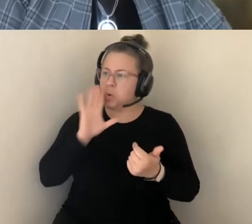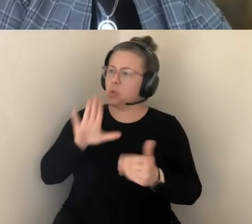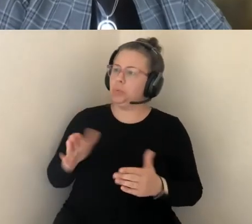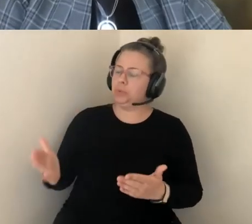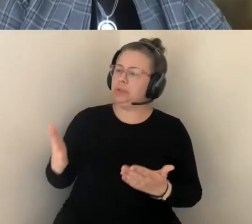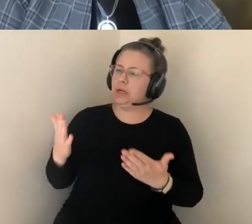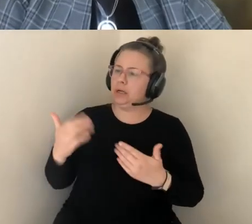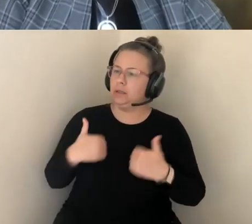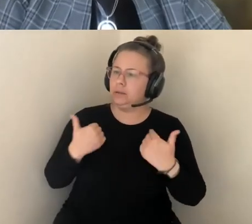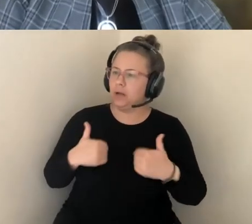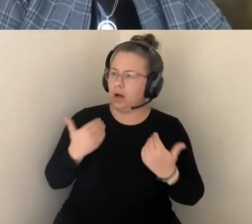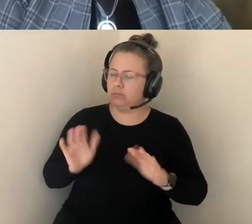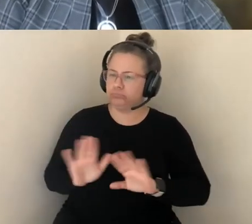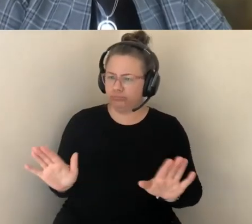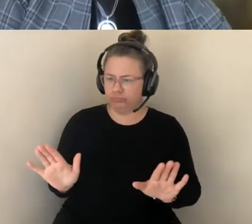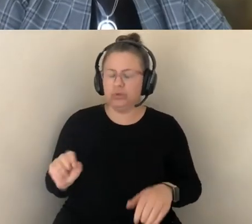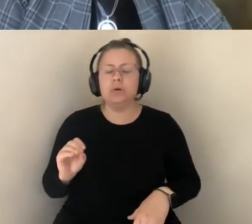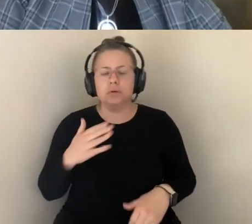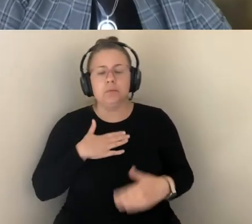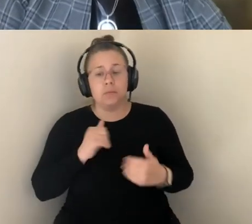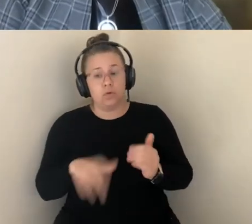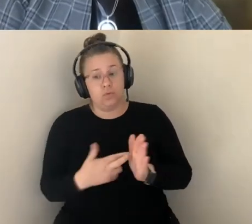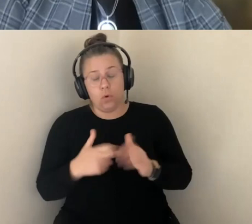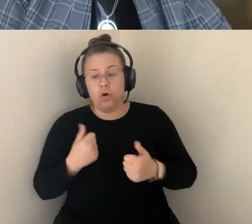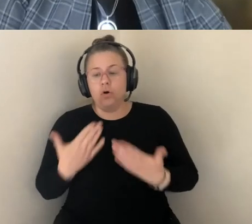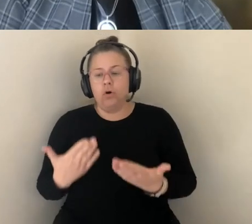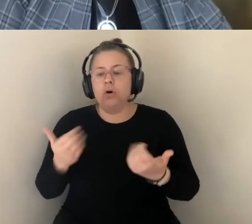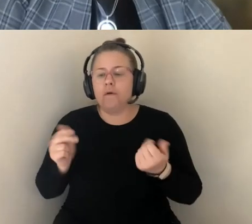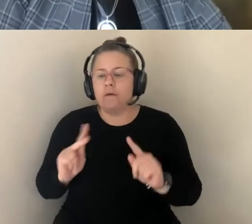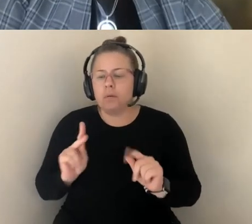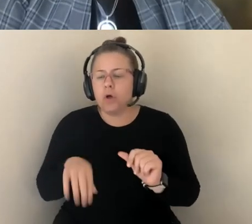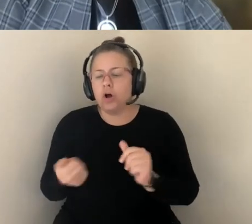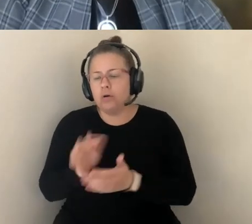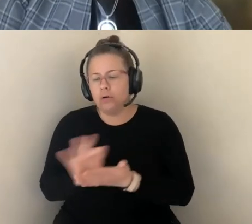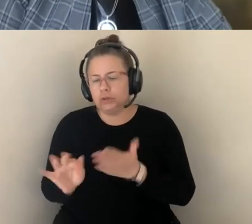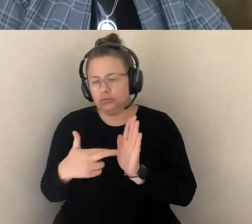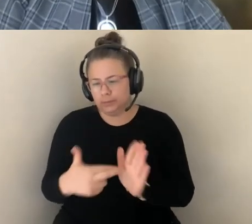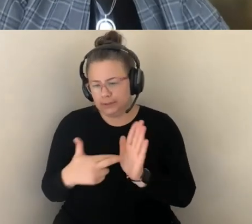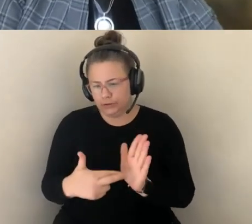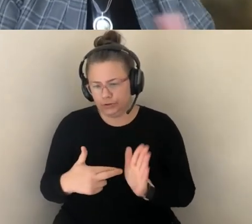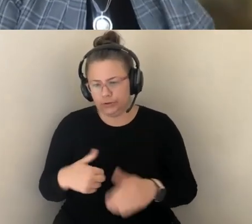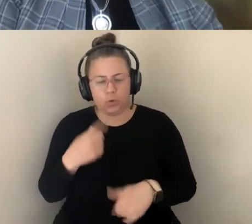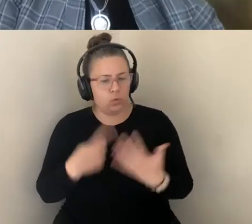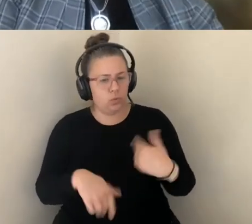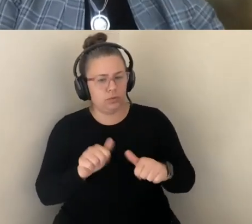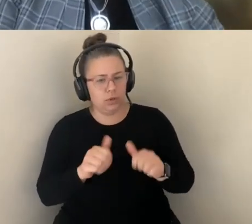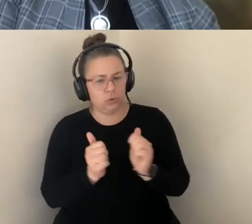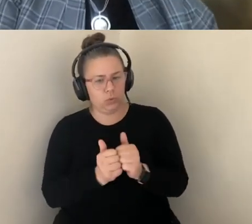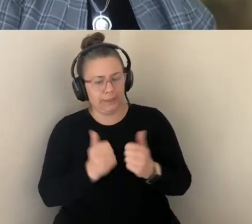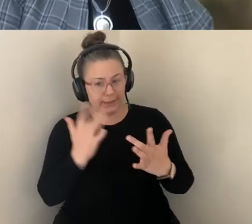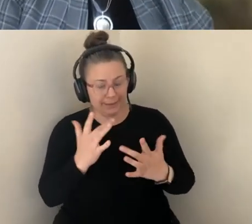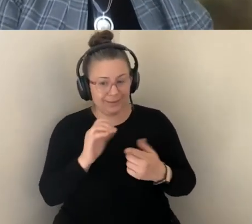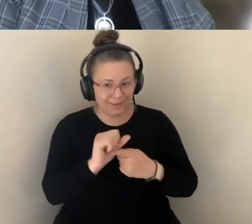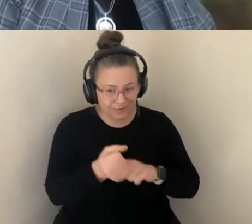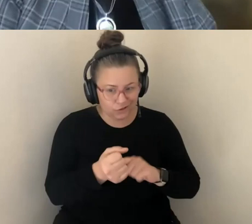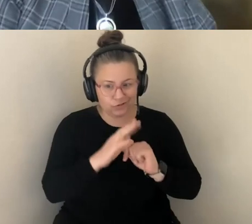ALTERNATE REPRESENTATIONS OF WHAT IS POSSIBLE WITH A CONDITION, AND A CONDITION THAT WAS REALLY LONG DESCRIBED AS KIND OF A